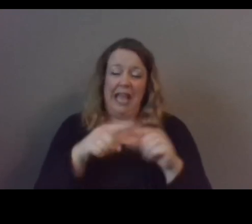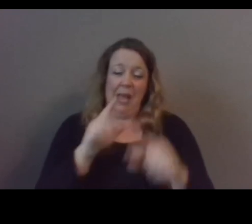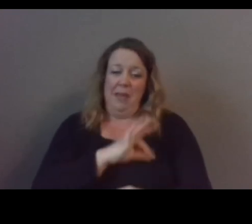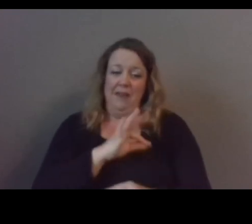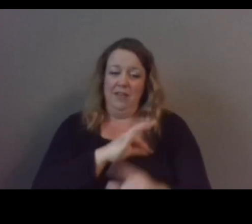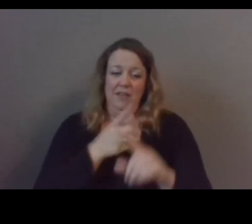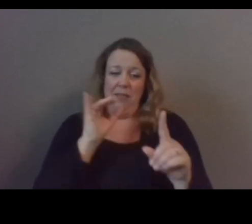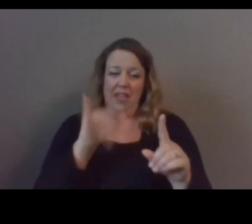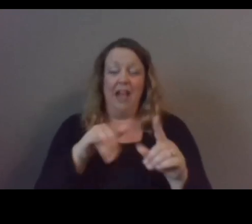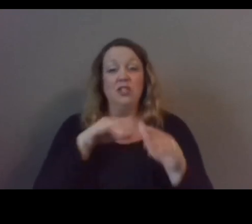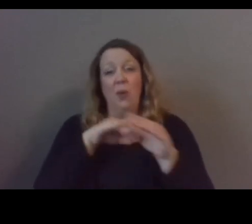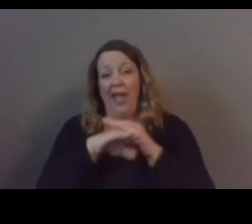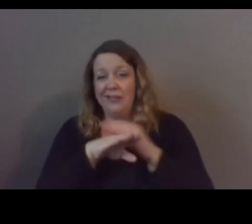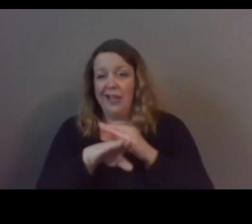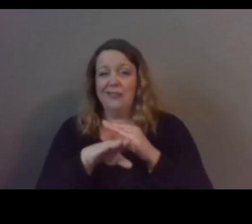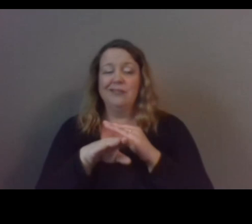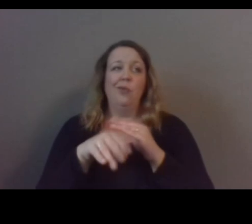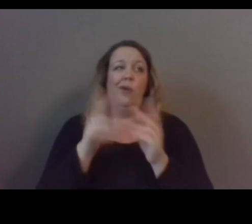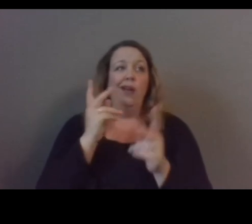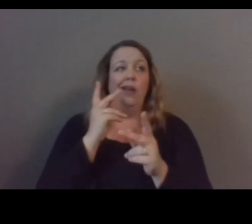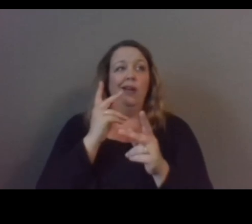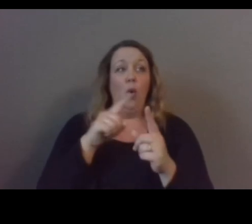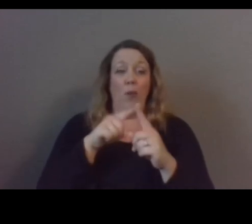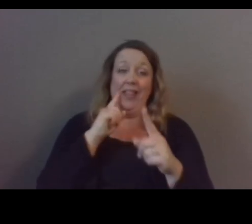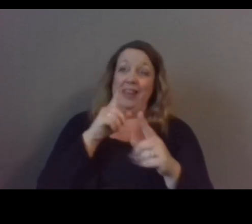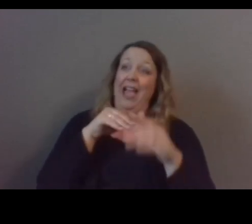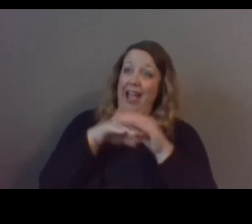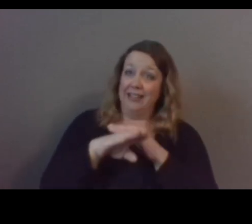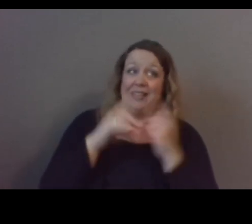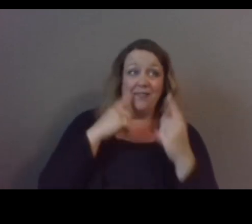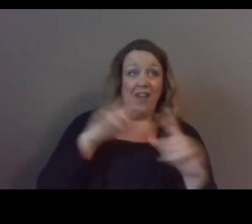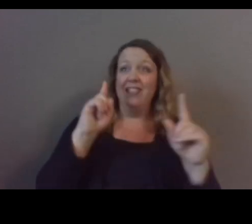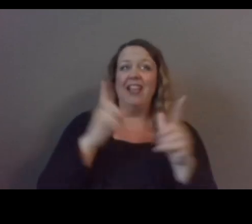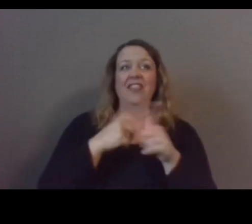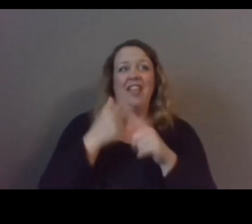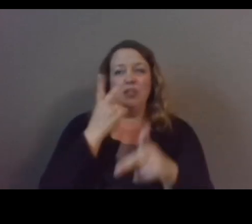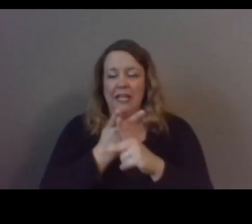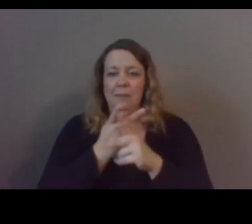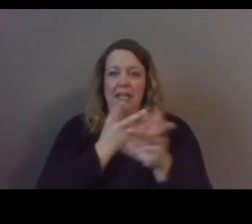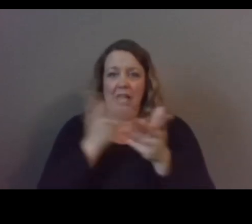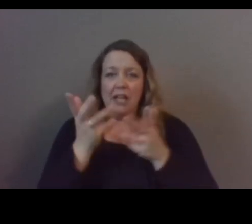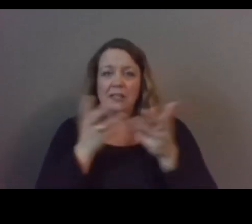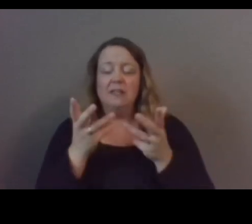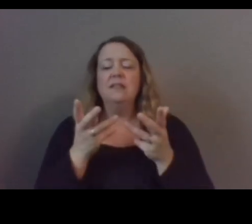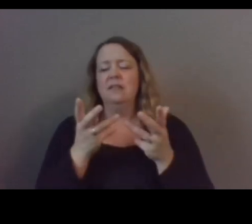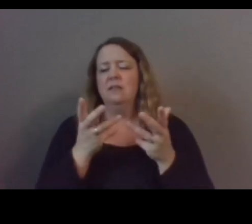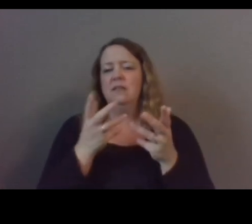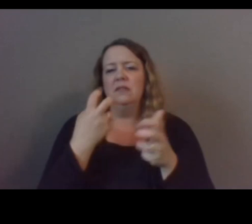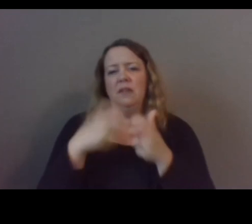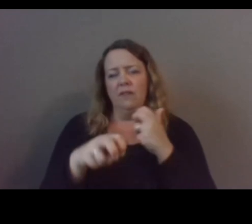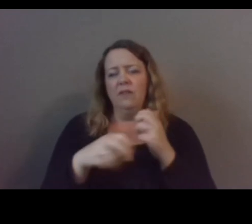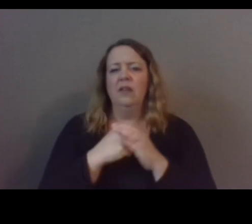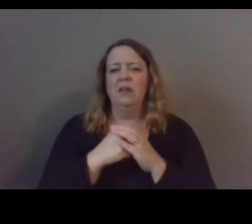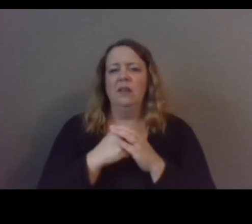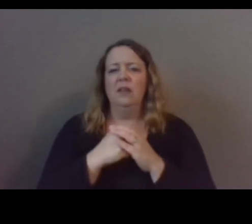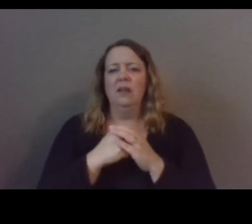sustaining engagement once there is access uh and there's some evidence that the effectiveness of